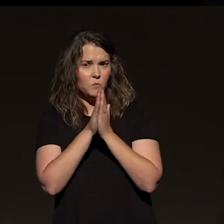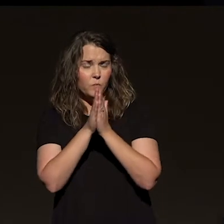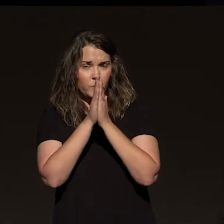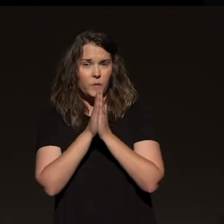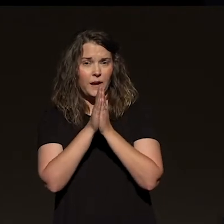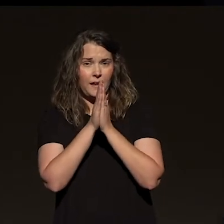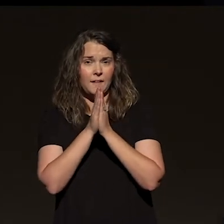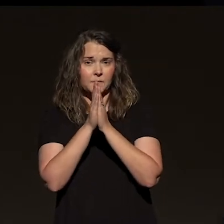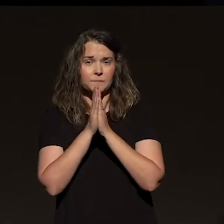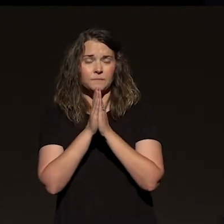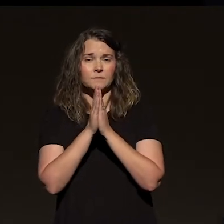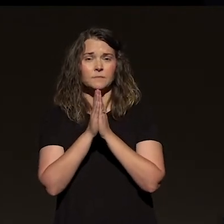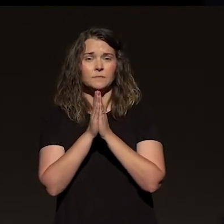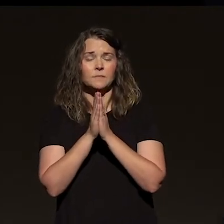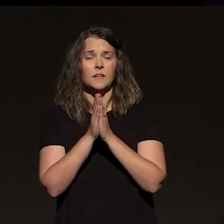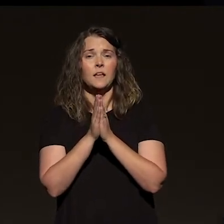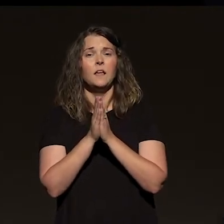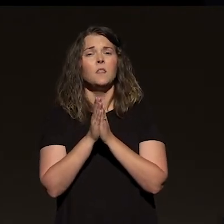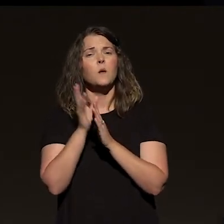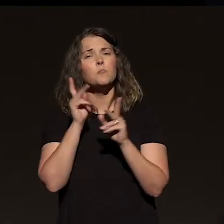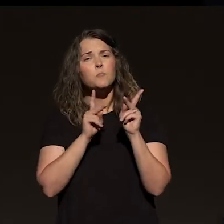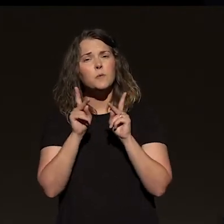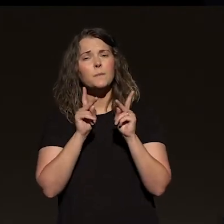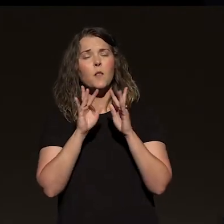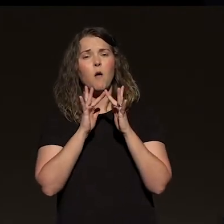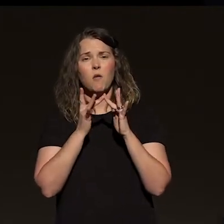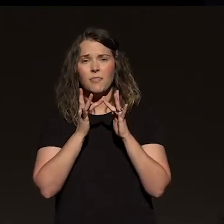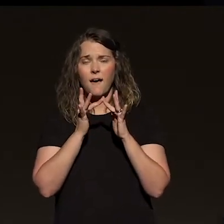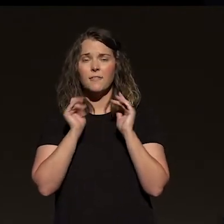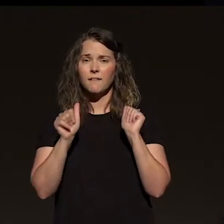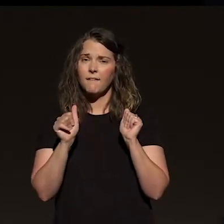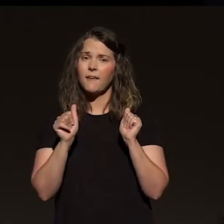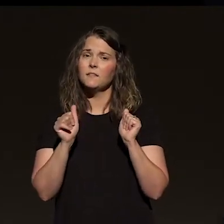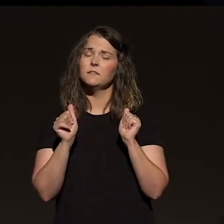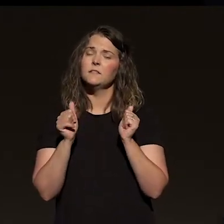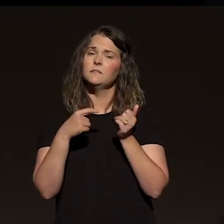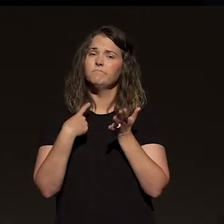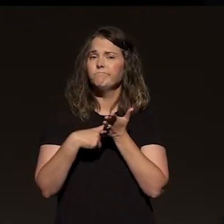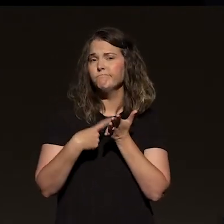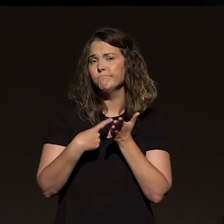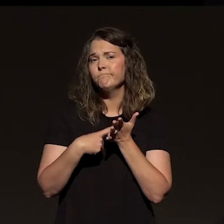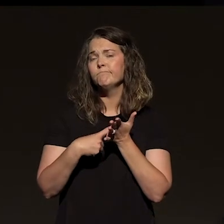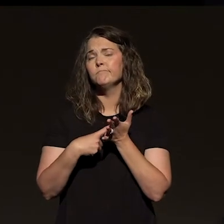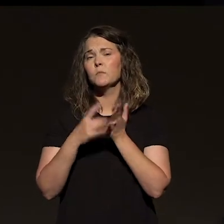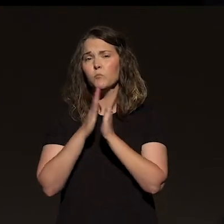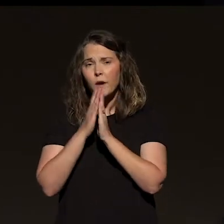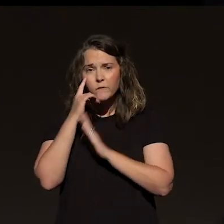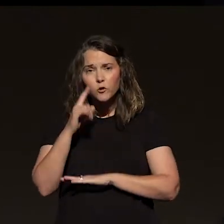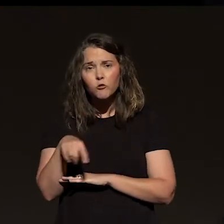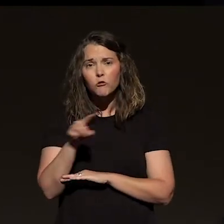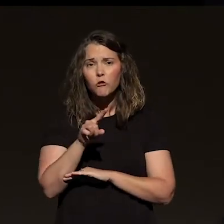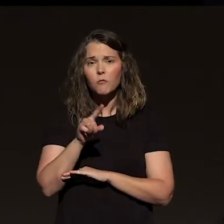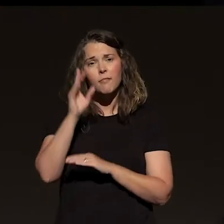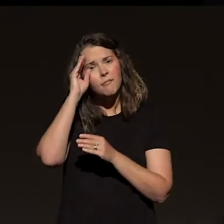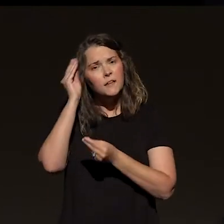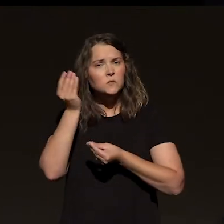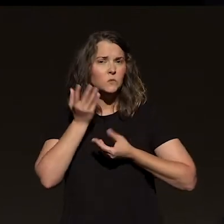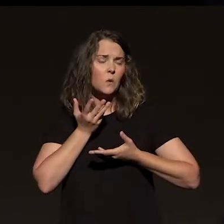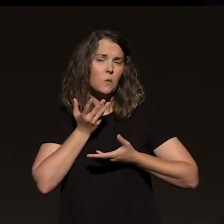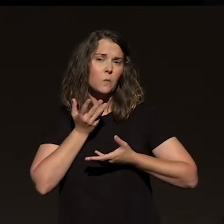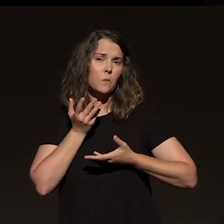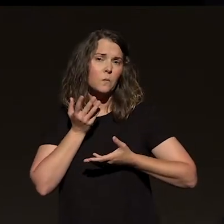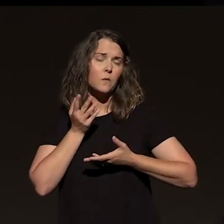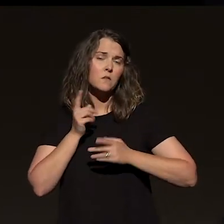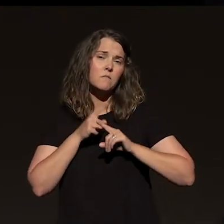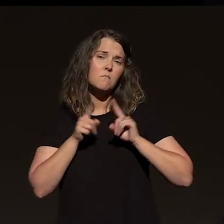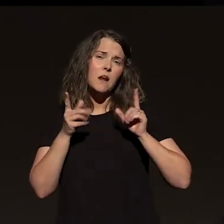folks who are online with you. They'd love to chat with you. If you want to pray with you, for you, over you, please let us know. But I want to